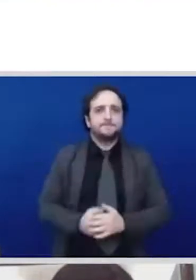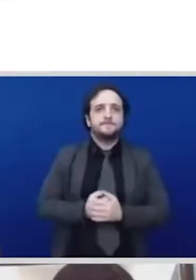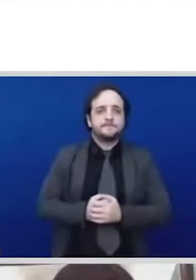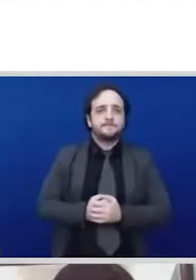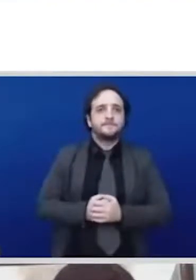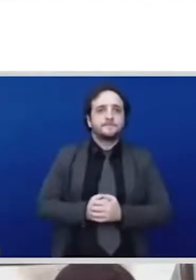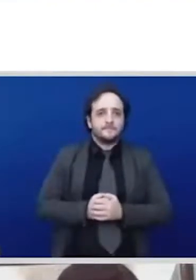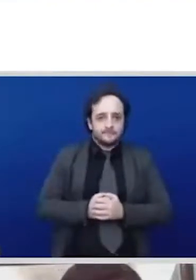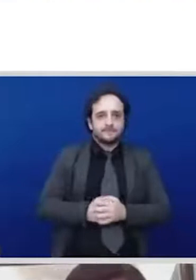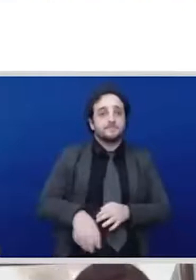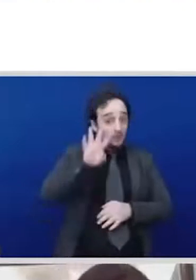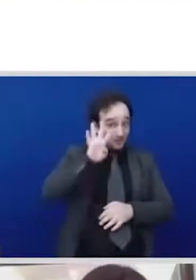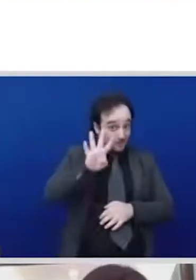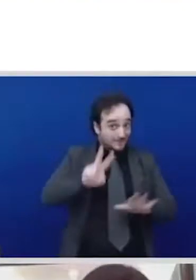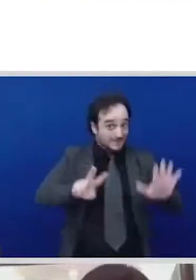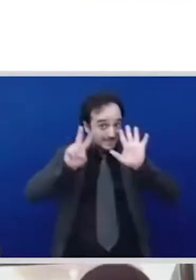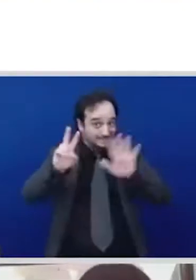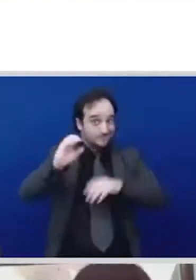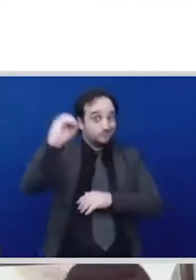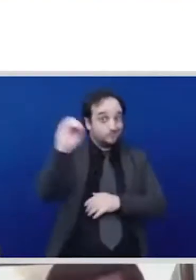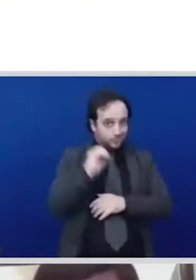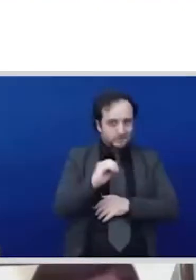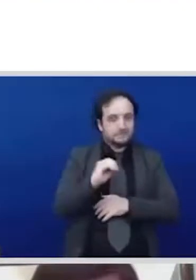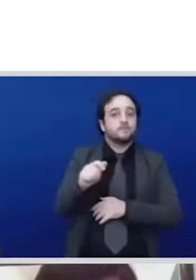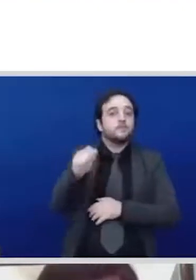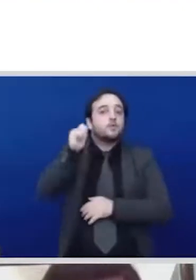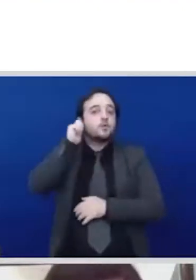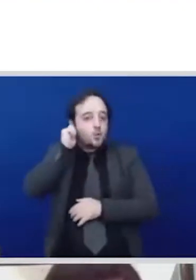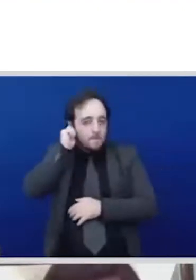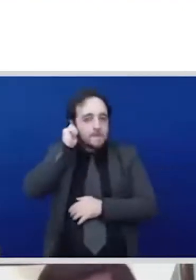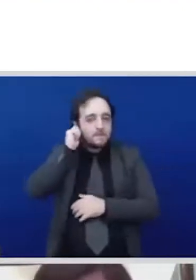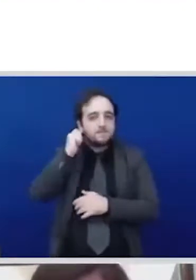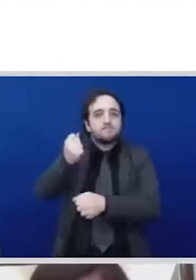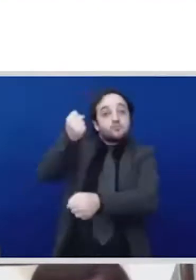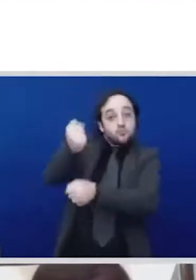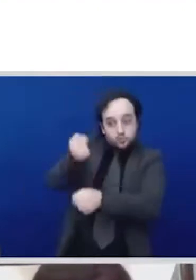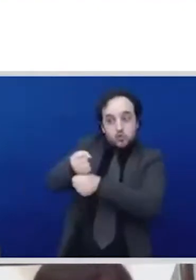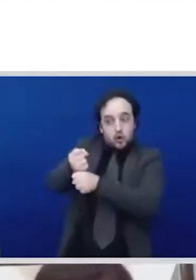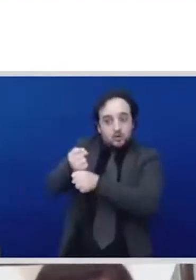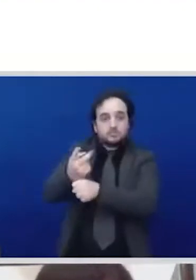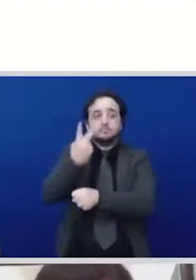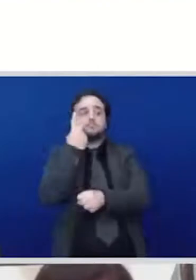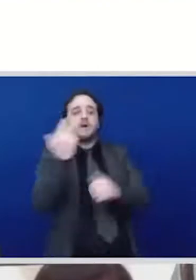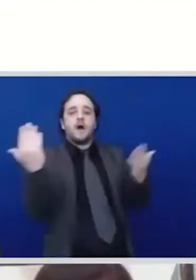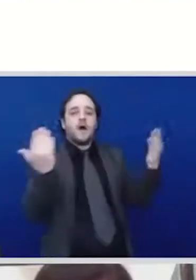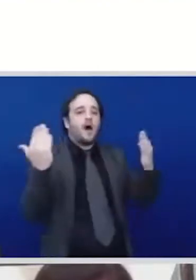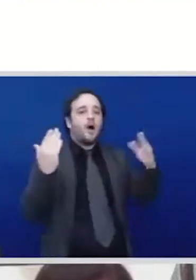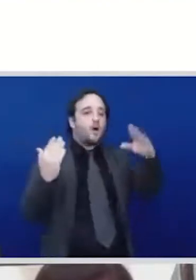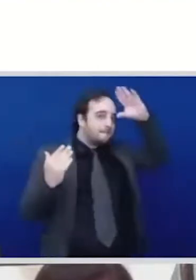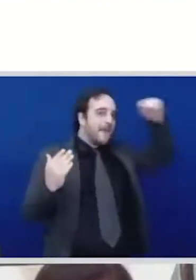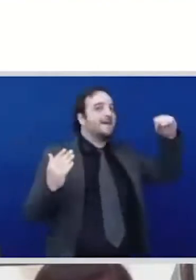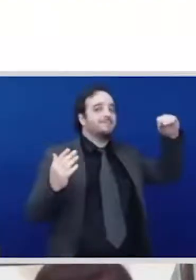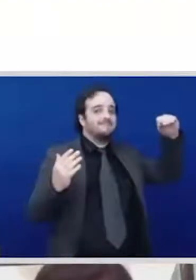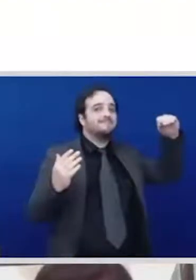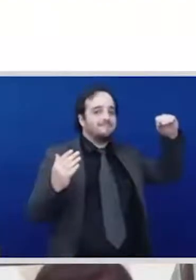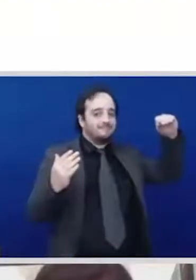the study also shows that the women have suffered high jobs losses and loss of livelihoods because